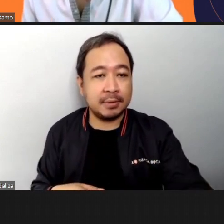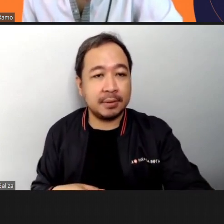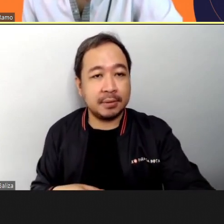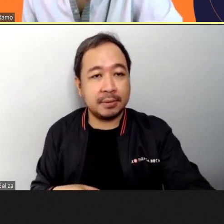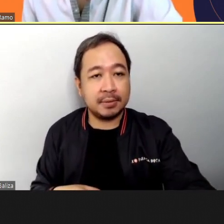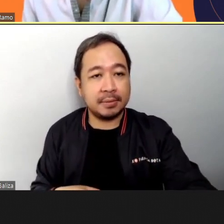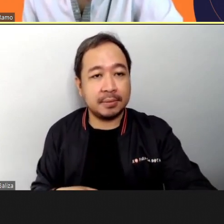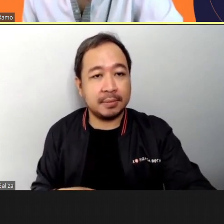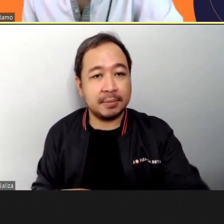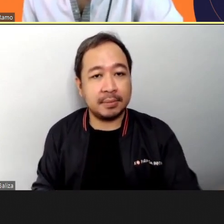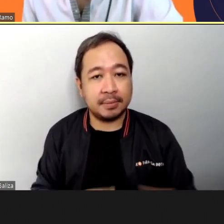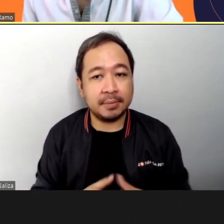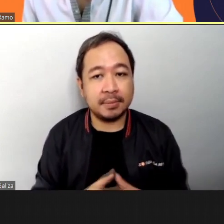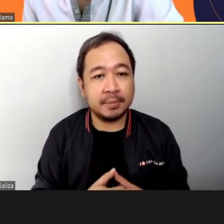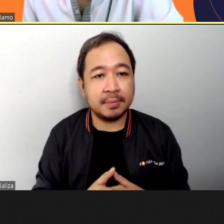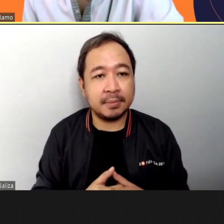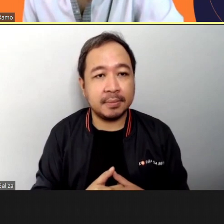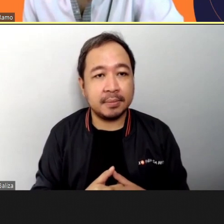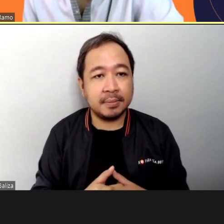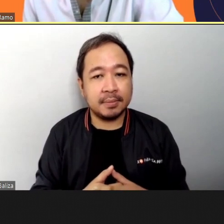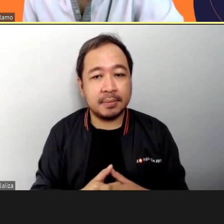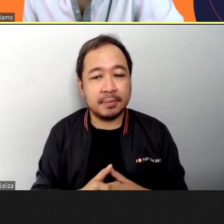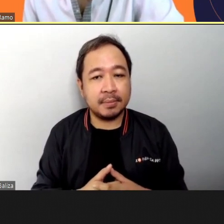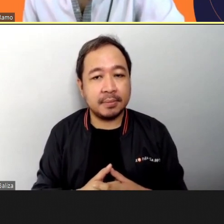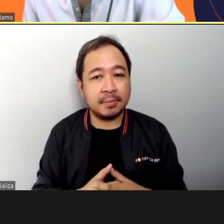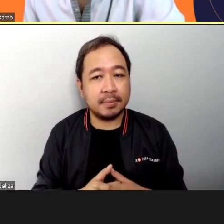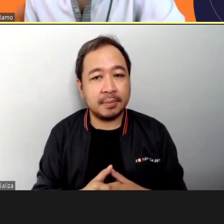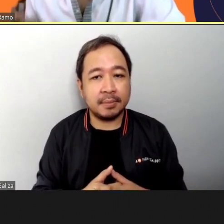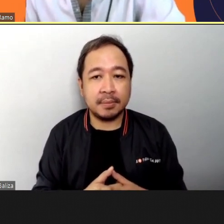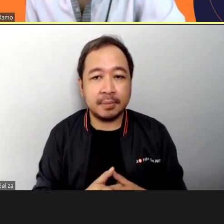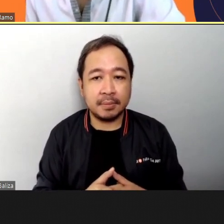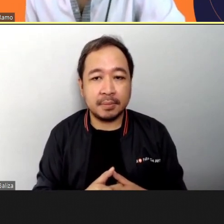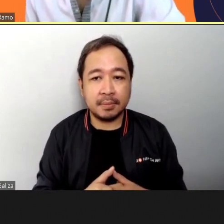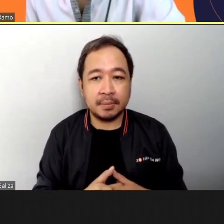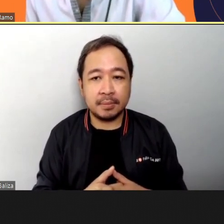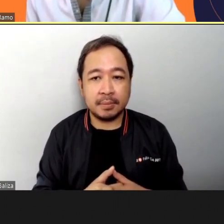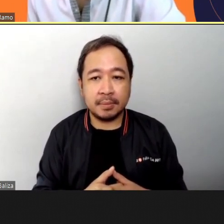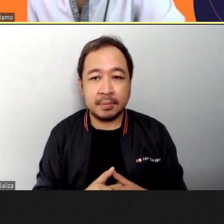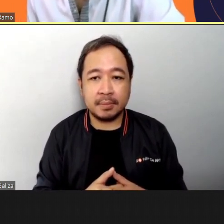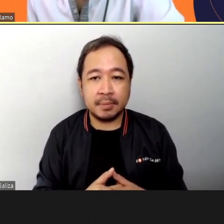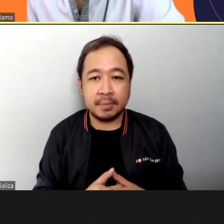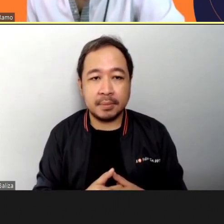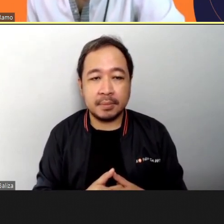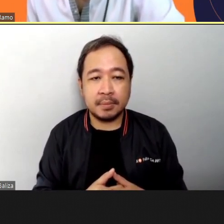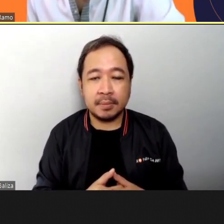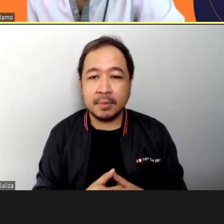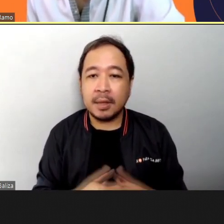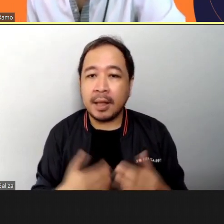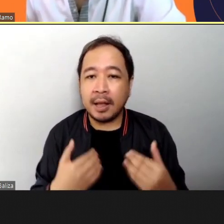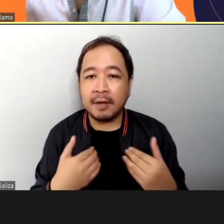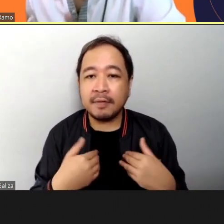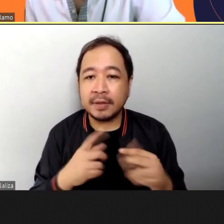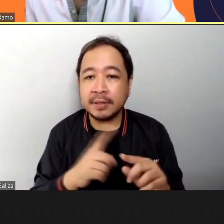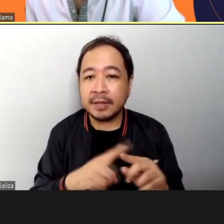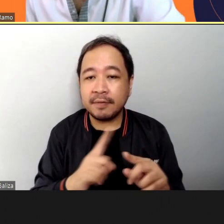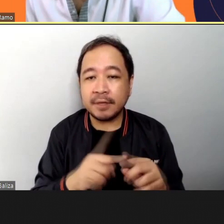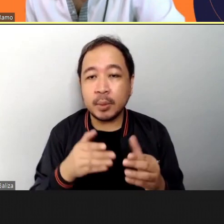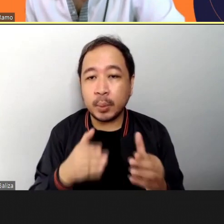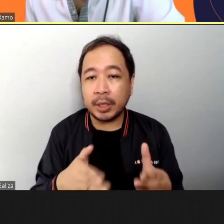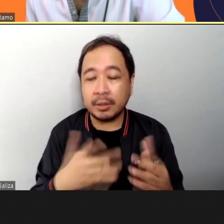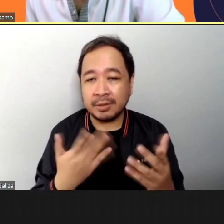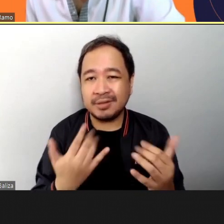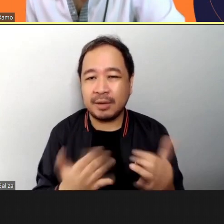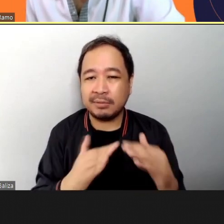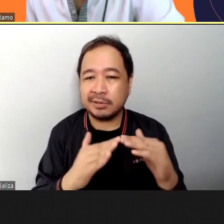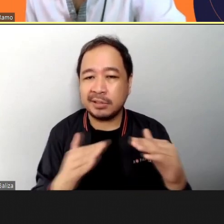sir yes for me I have three elements to tell you stay at home we